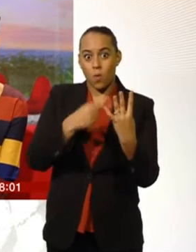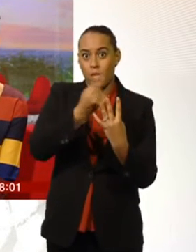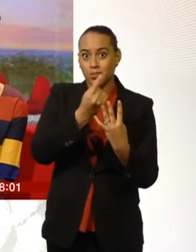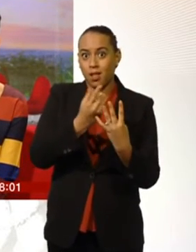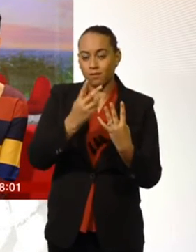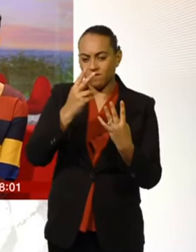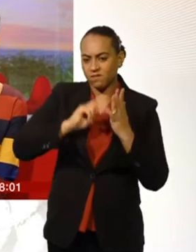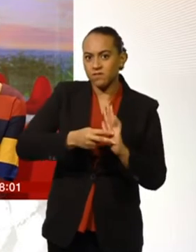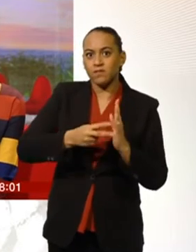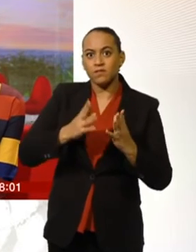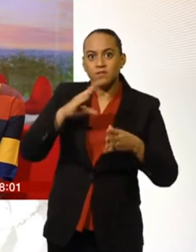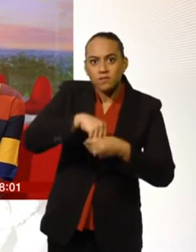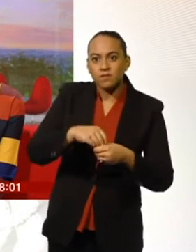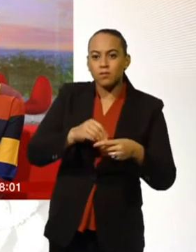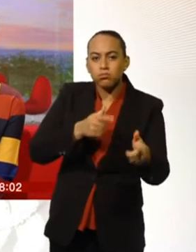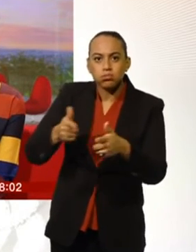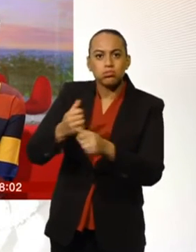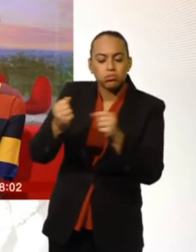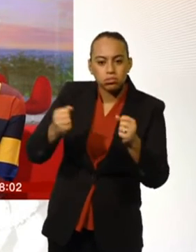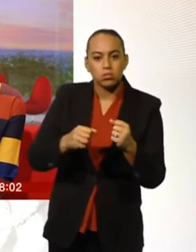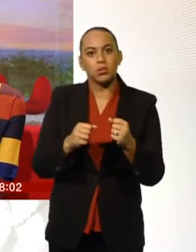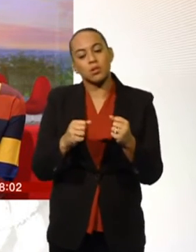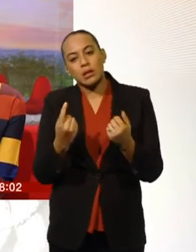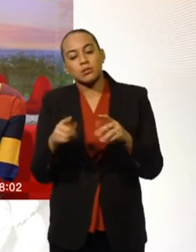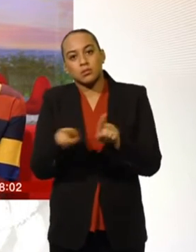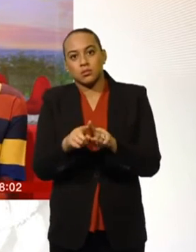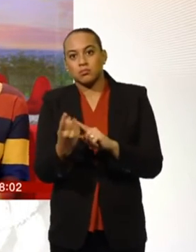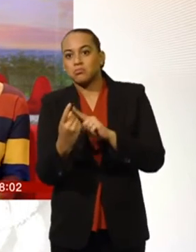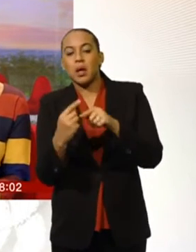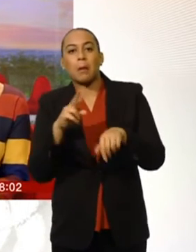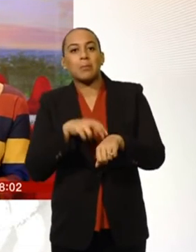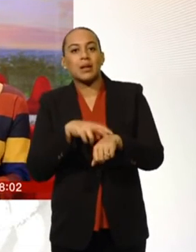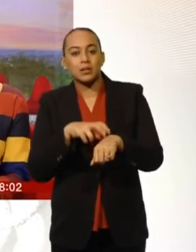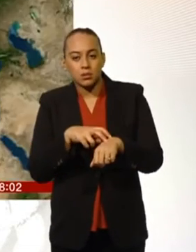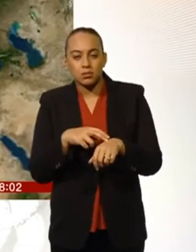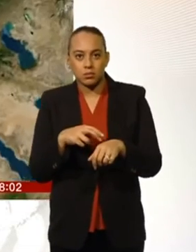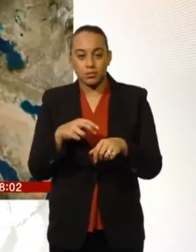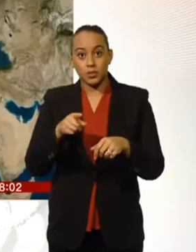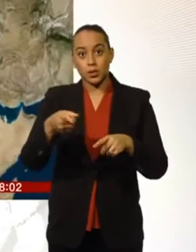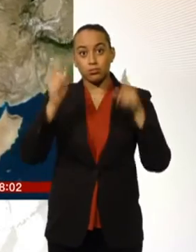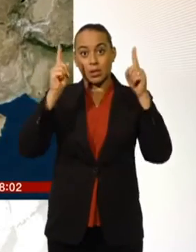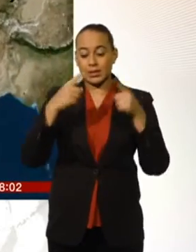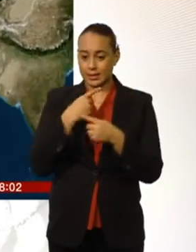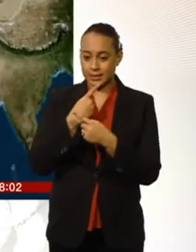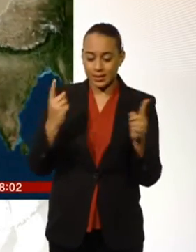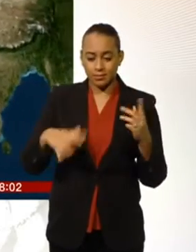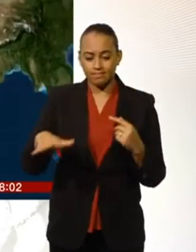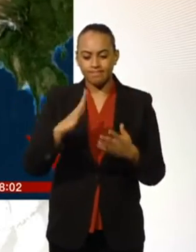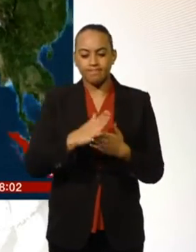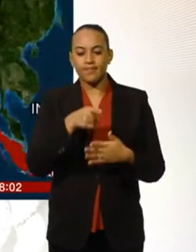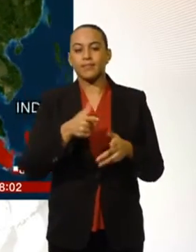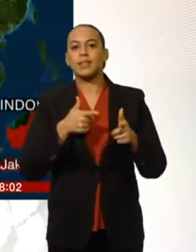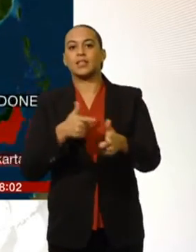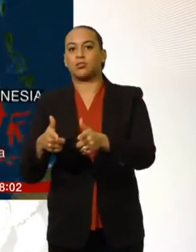who might be behind the assault, but the Indonesian president has termed the attacks as an act of terror. Blasts hit several locations, including a